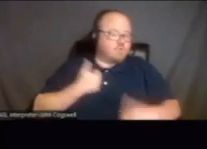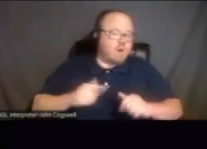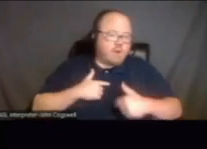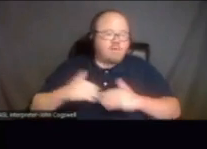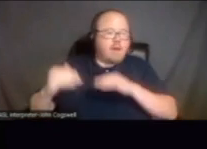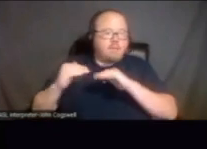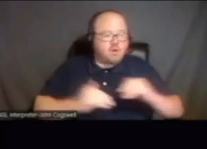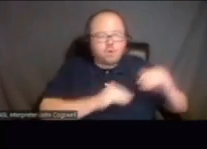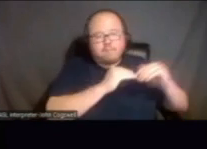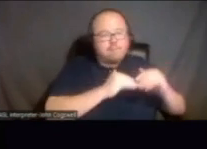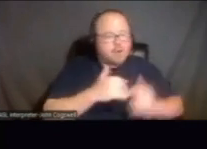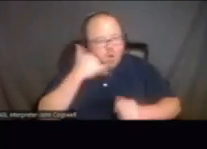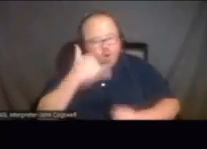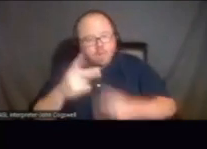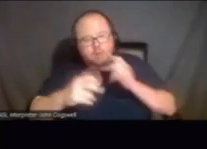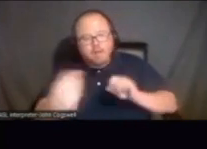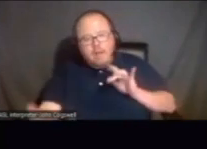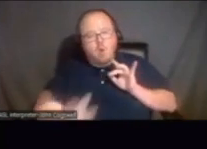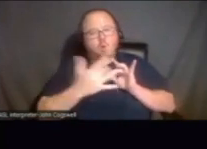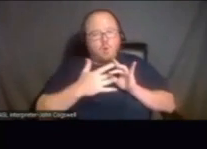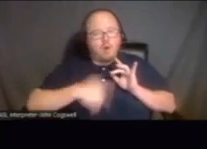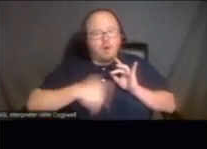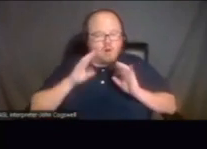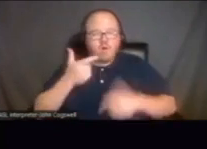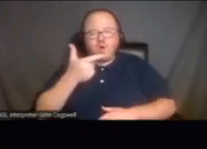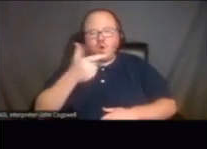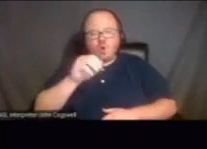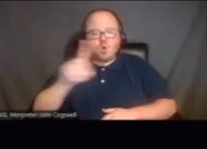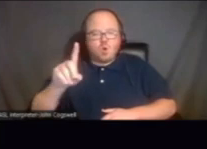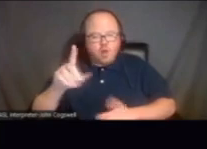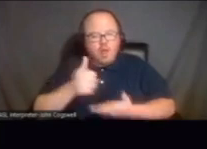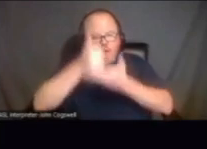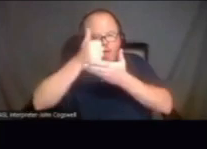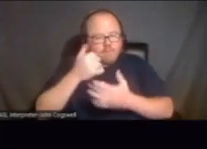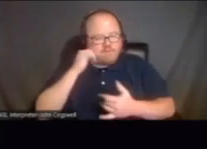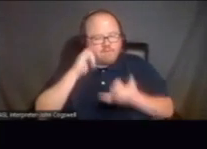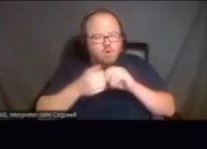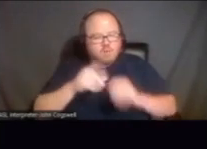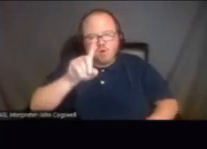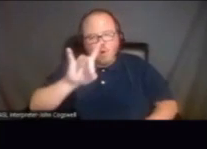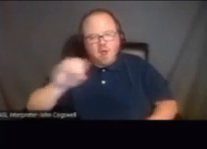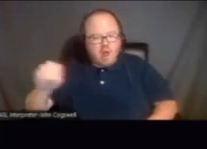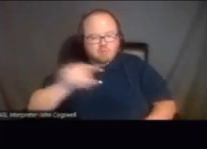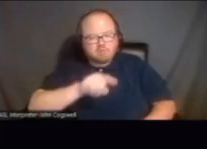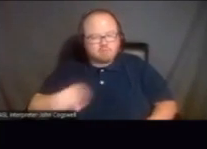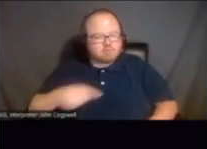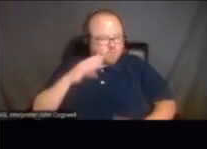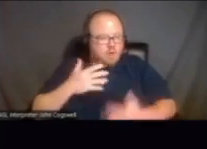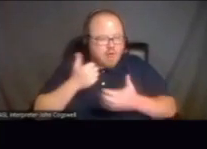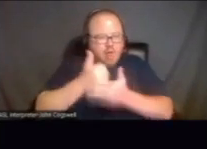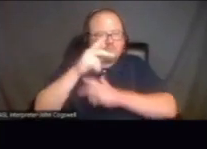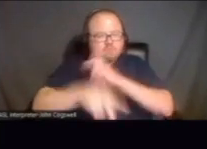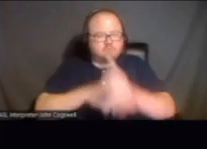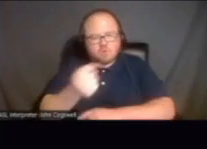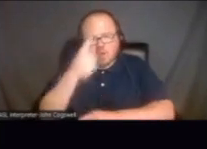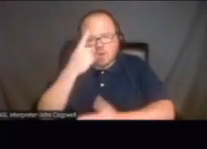-peer calls and people can reach out to us via our get help line. It's a 1-800 number. And we would talk to people and help them understand what do you